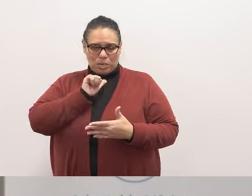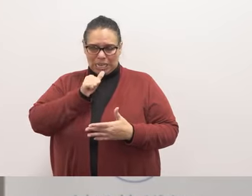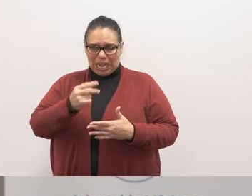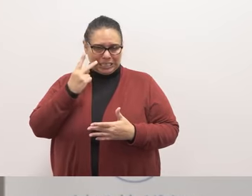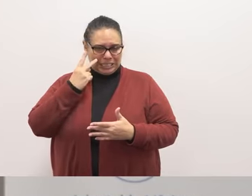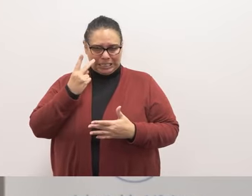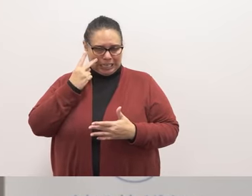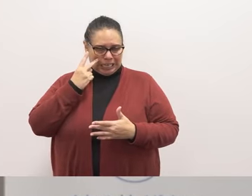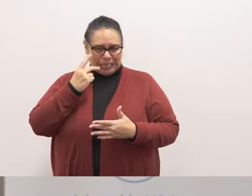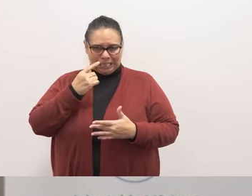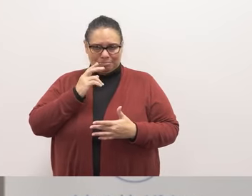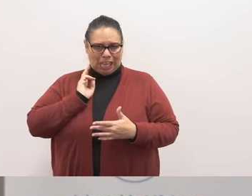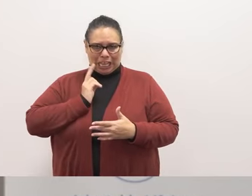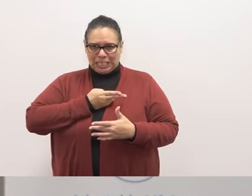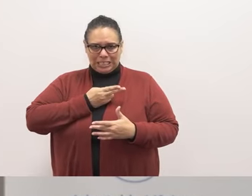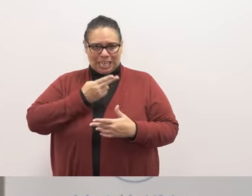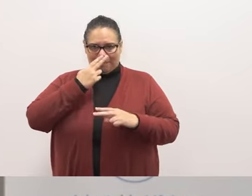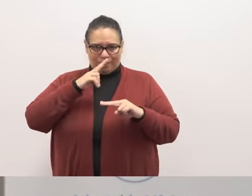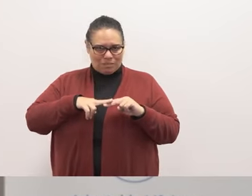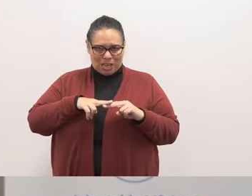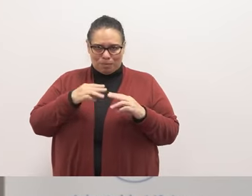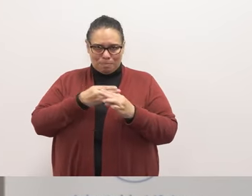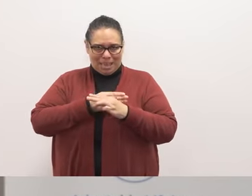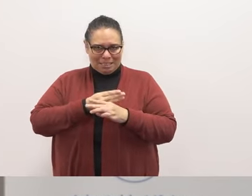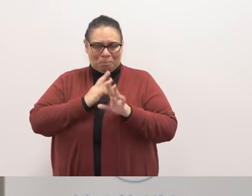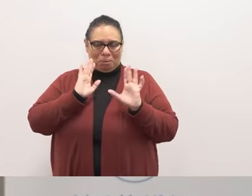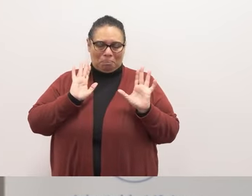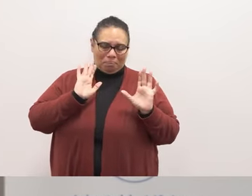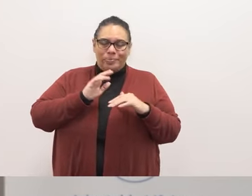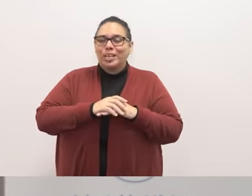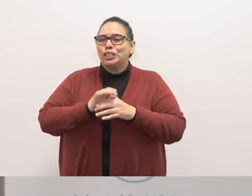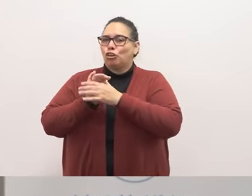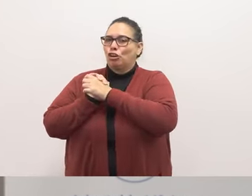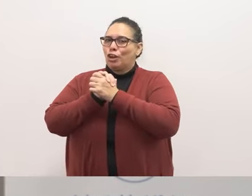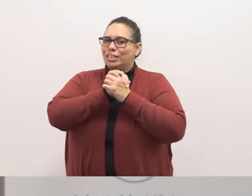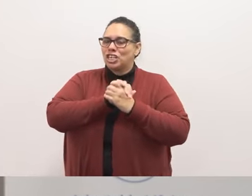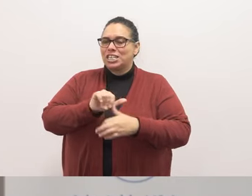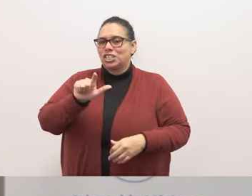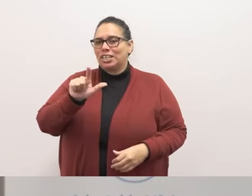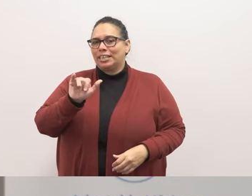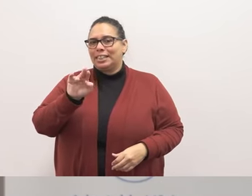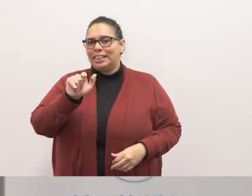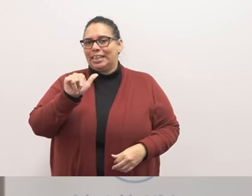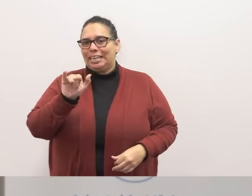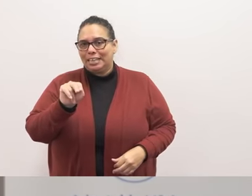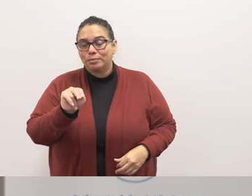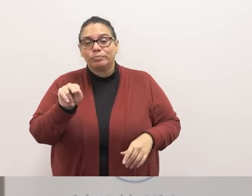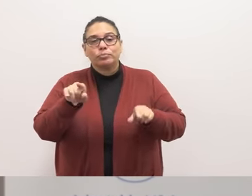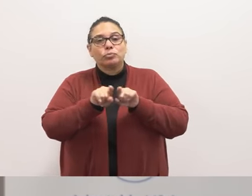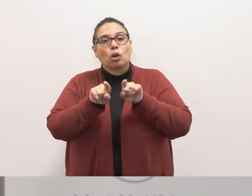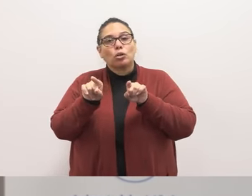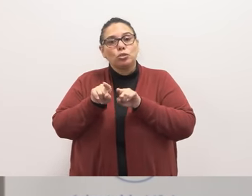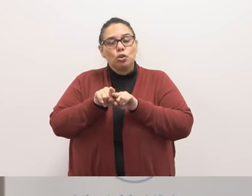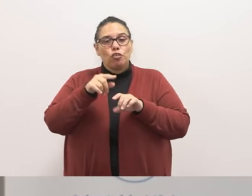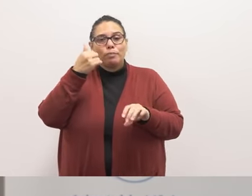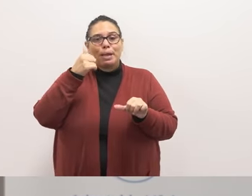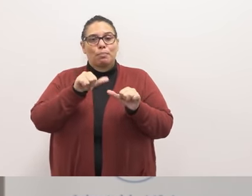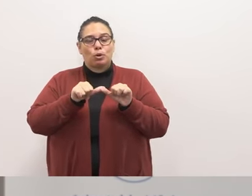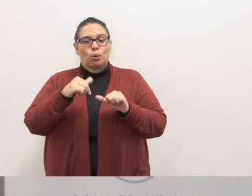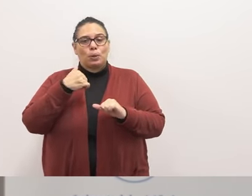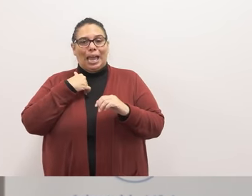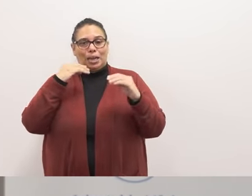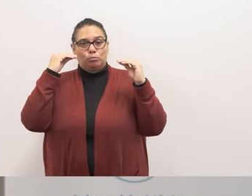fun with math i'll just say that so congratulations to lincoln and also if you remember we had a presentation